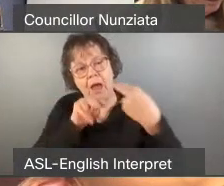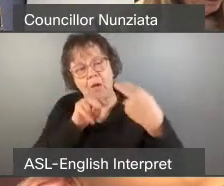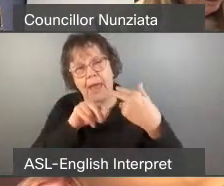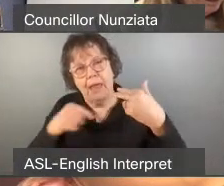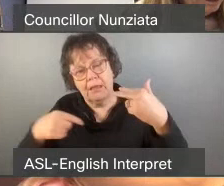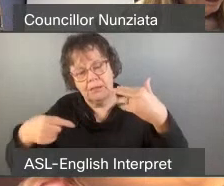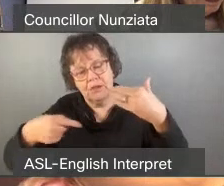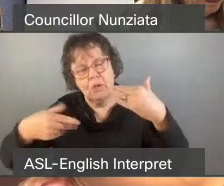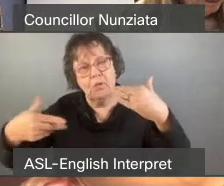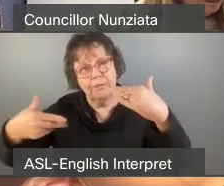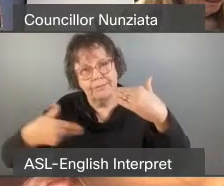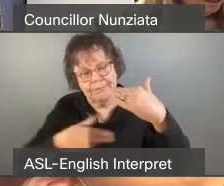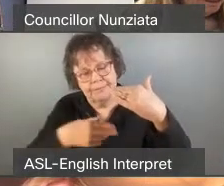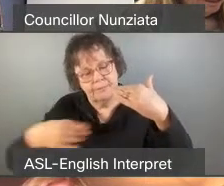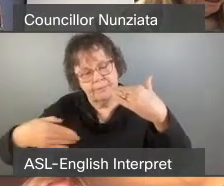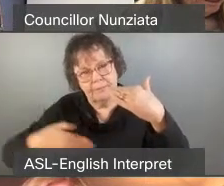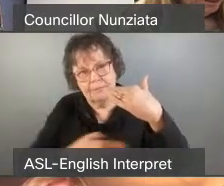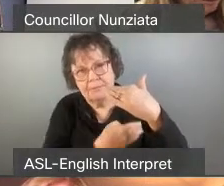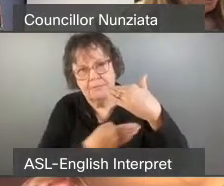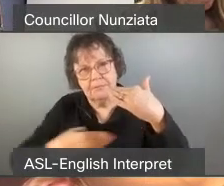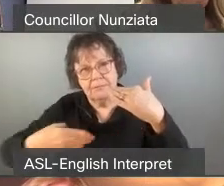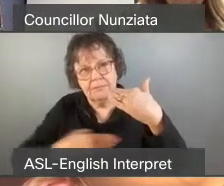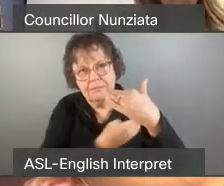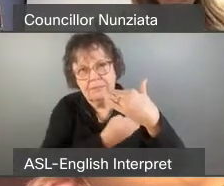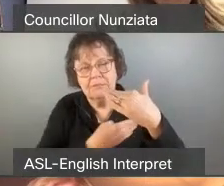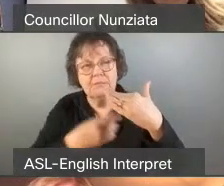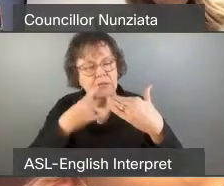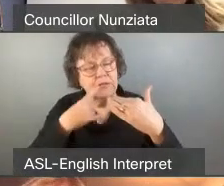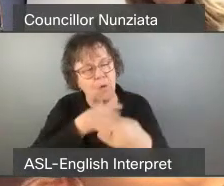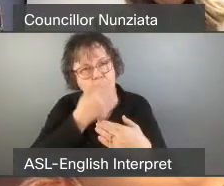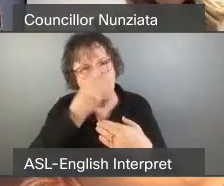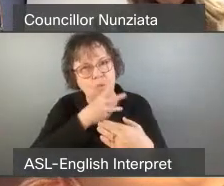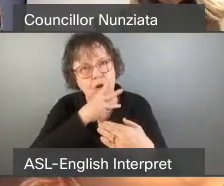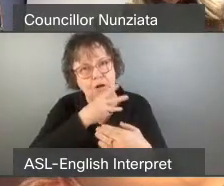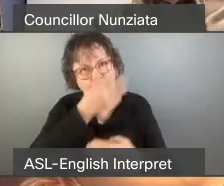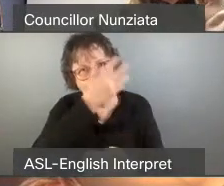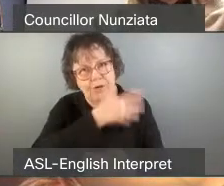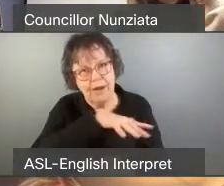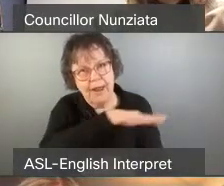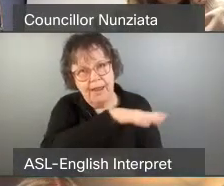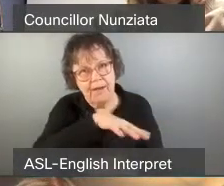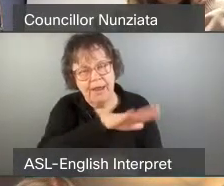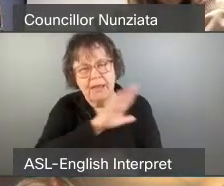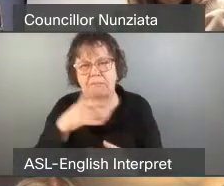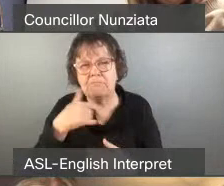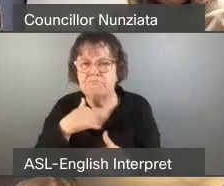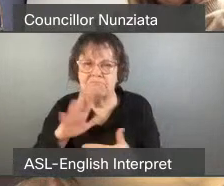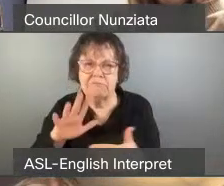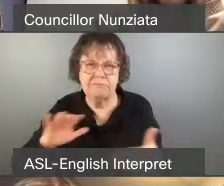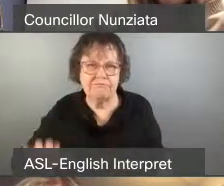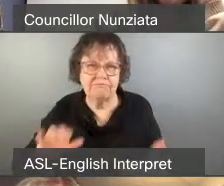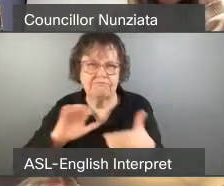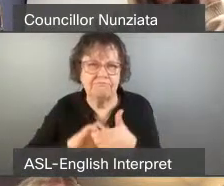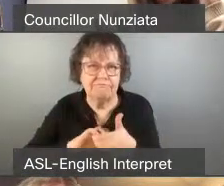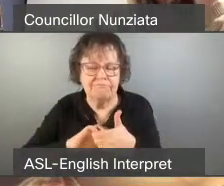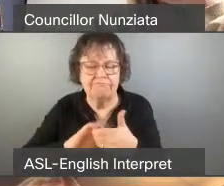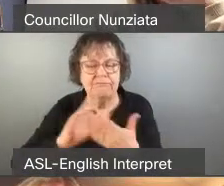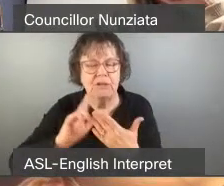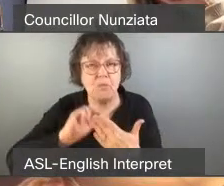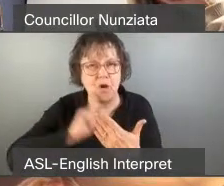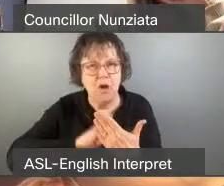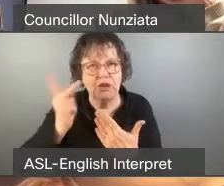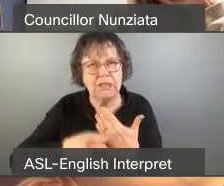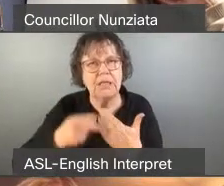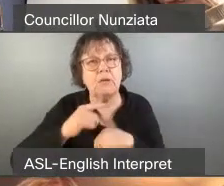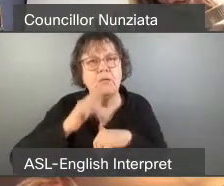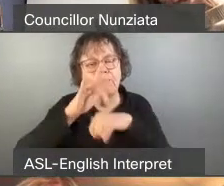coming to the waterfront downtown. We've been cost sharing partners with the city on this project since the beginning, and I just want to highlight the importance of